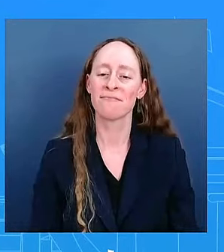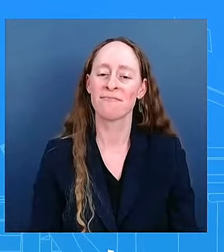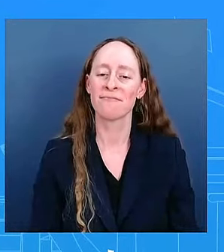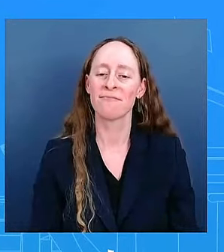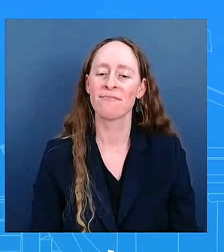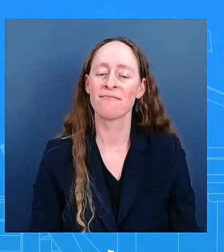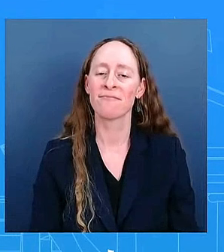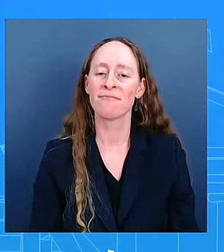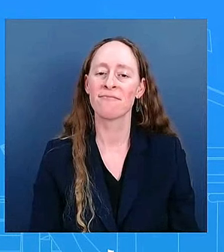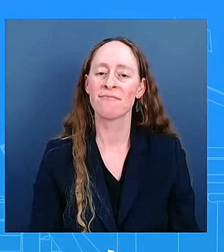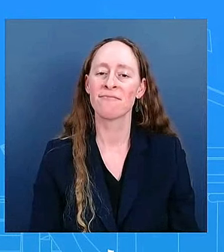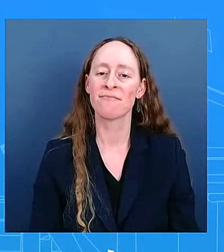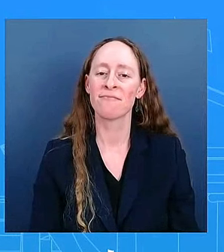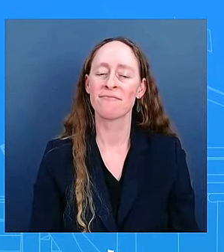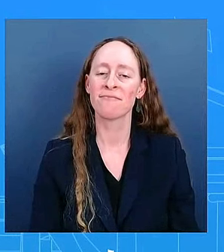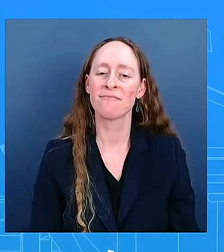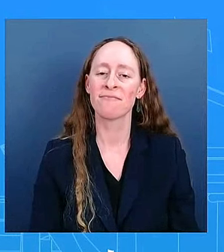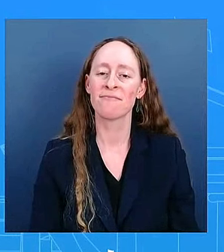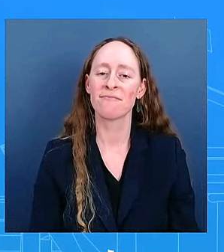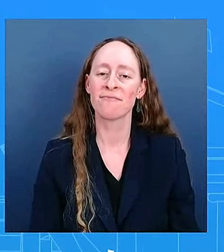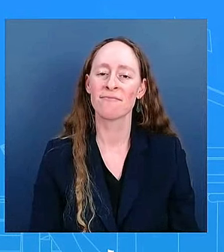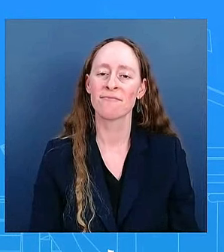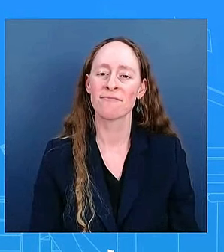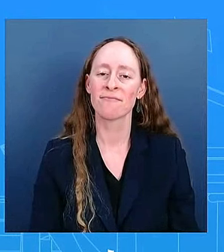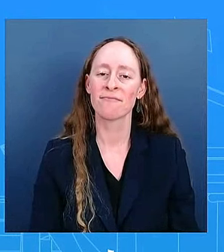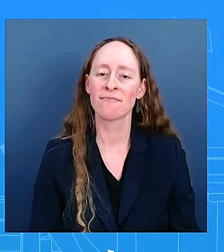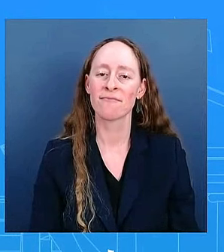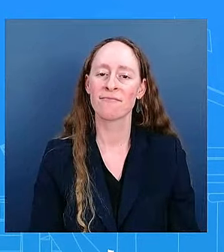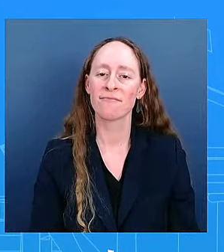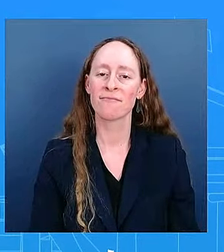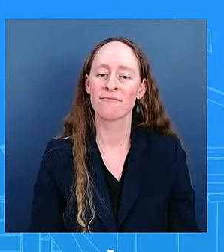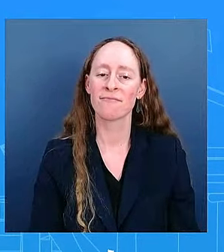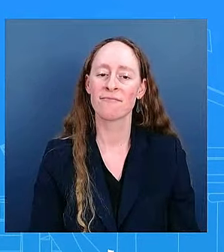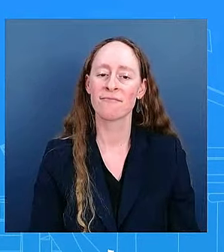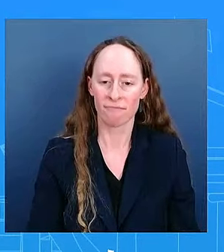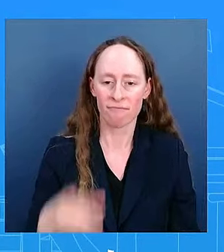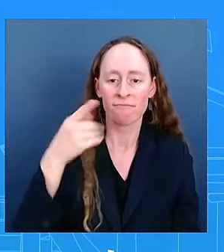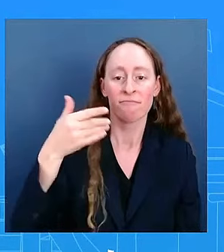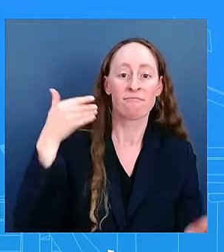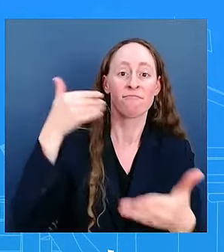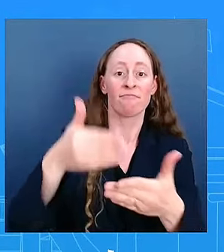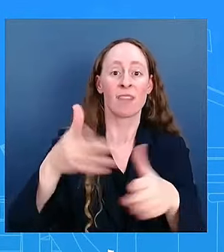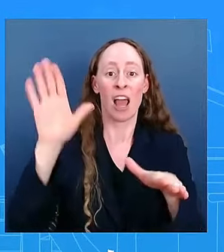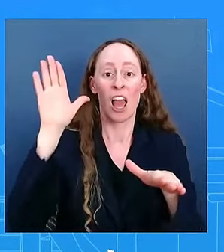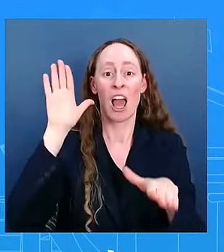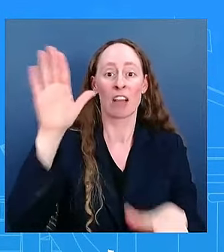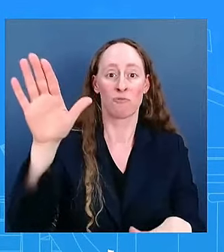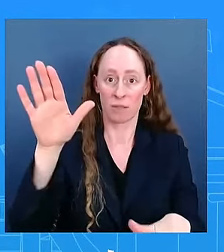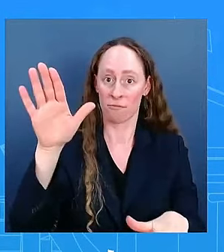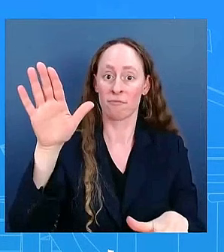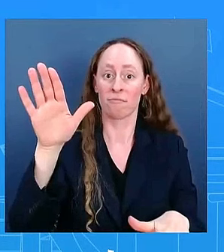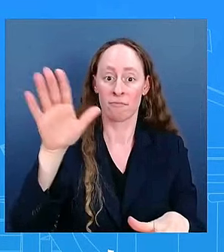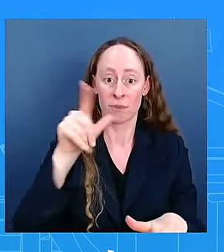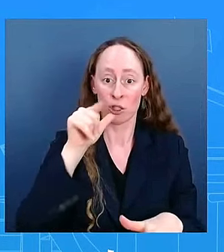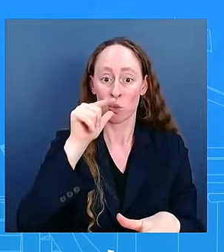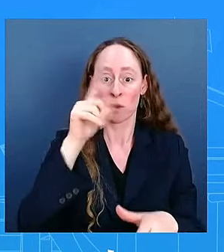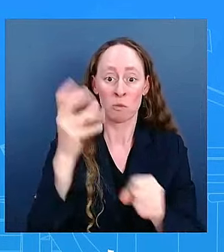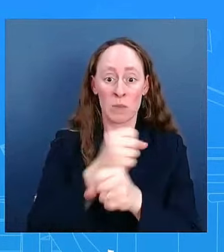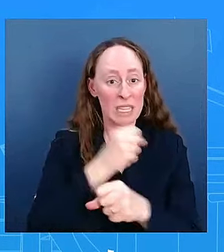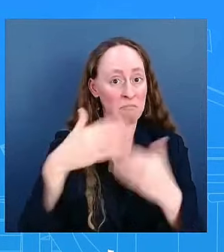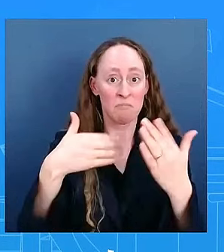attend the inauguration in january regardless of who wins i mean this president believes in the peaceful transfer of power